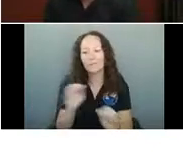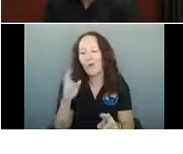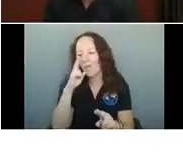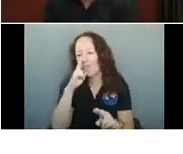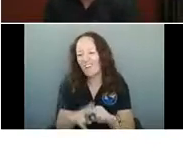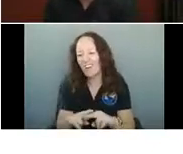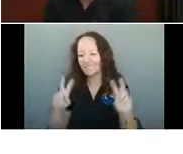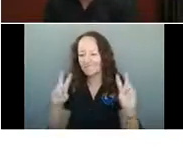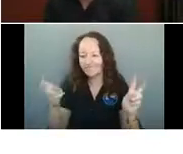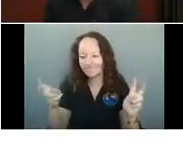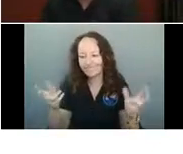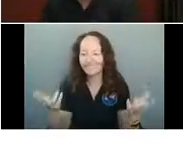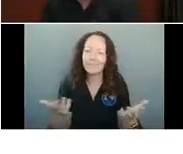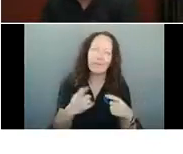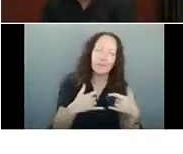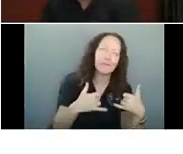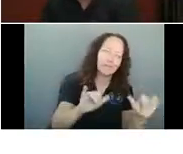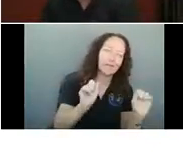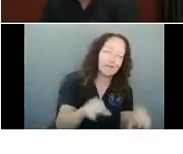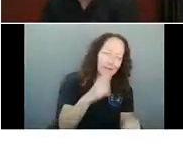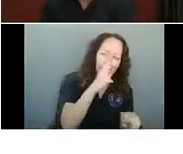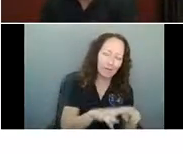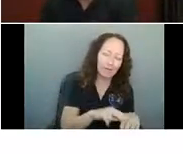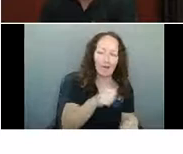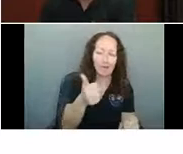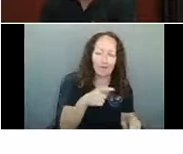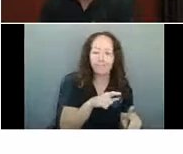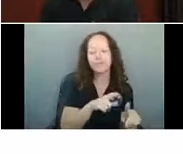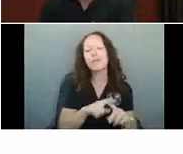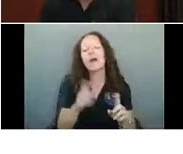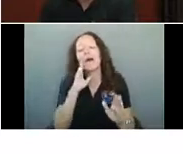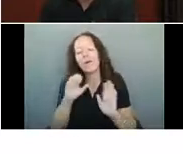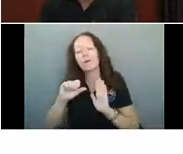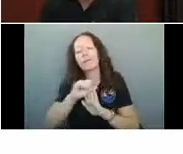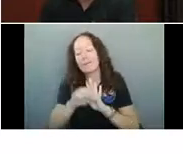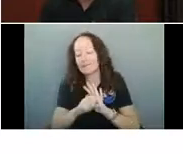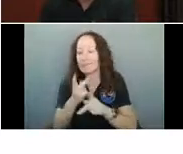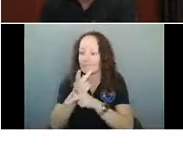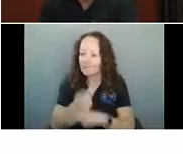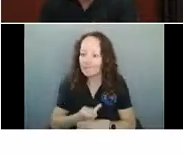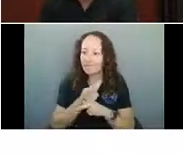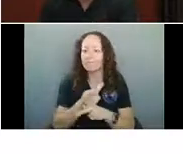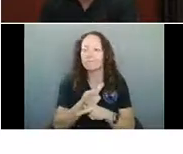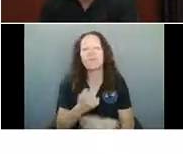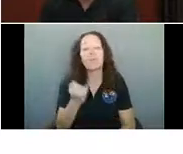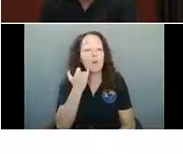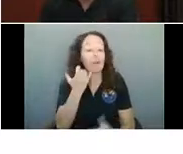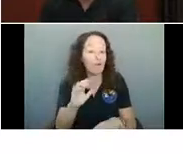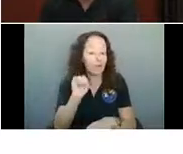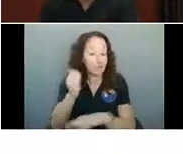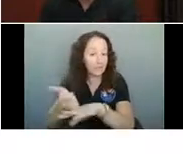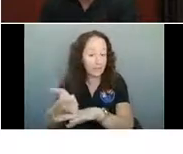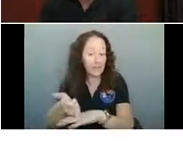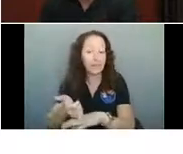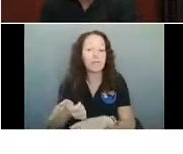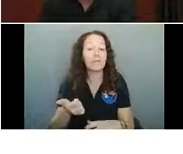just I know that the state is being overly careful with what they'll allow us to do. So if you have those things set up, you can put tables on the dance